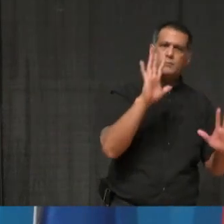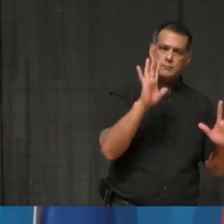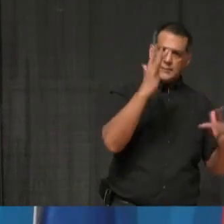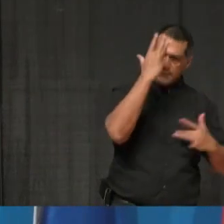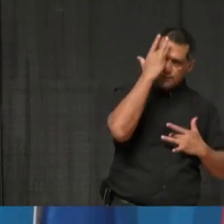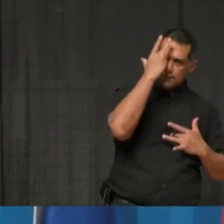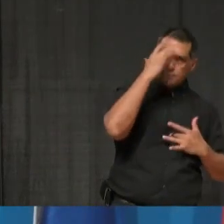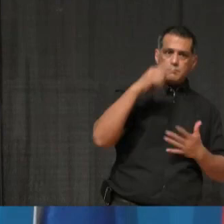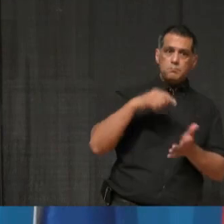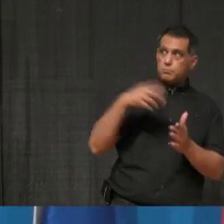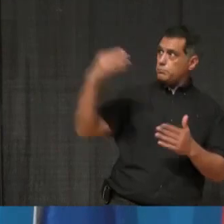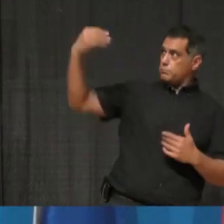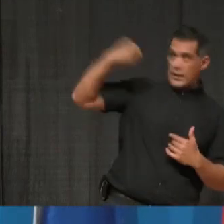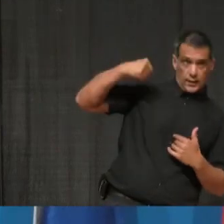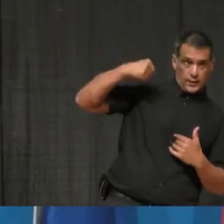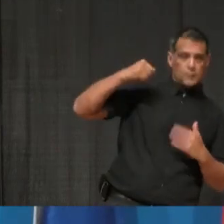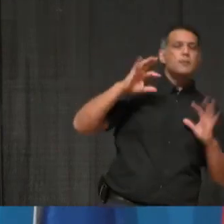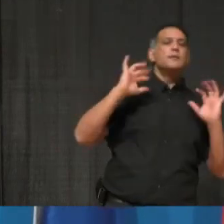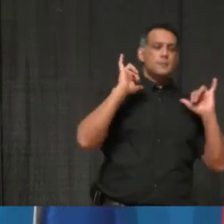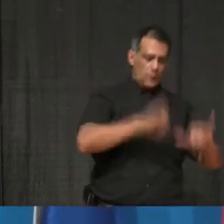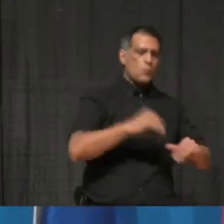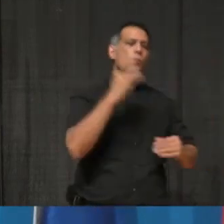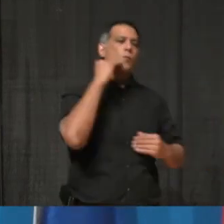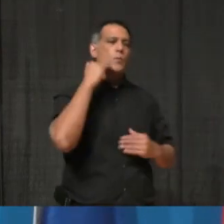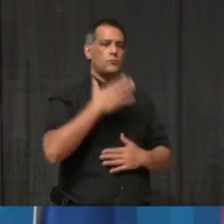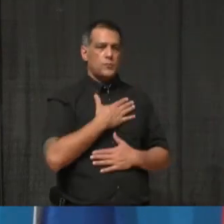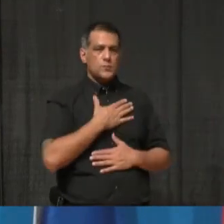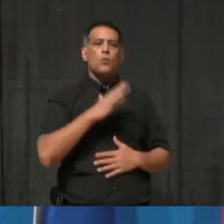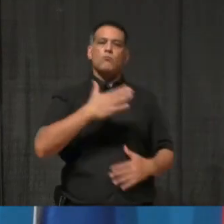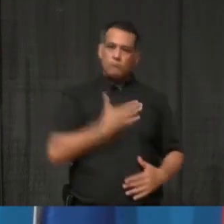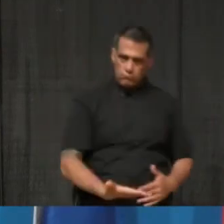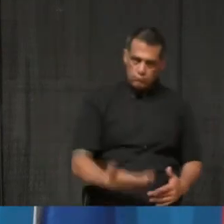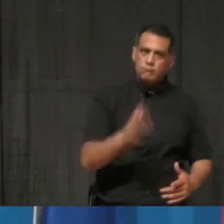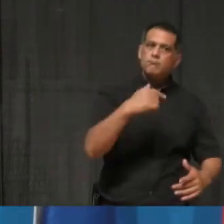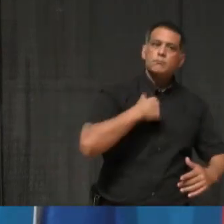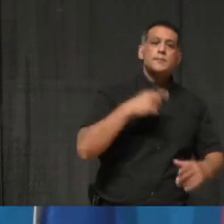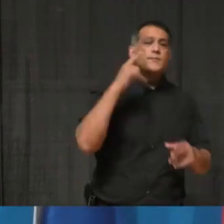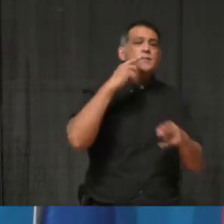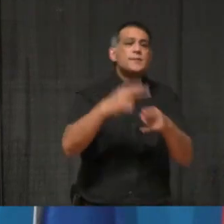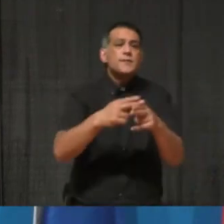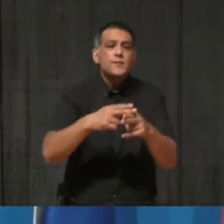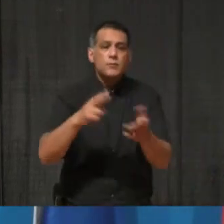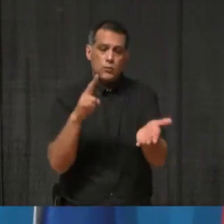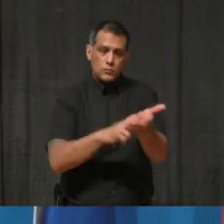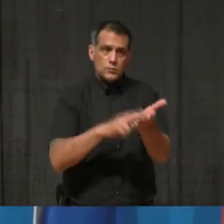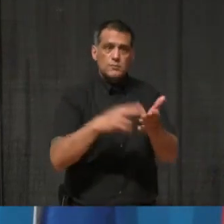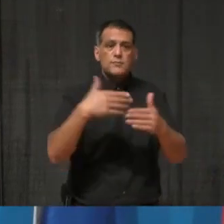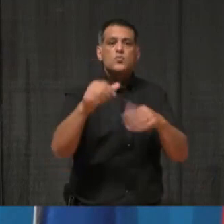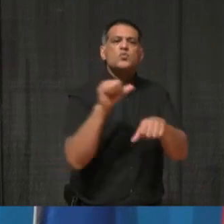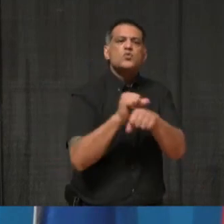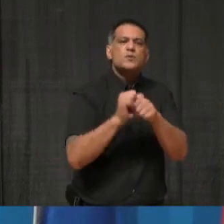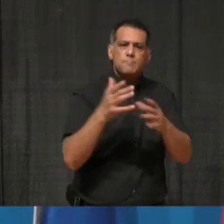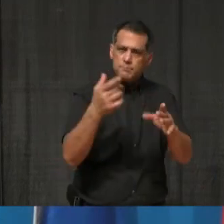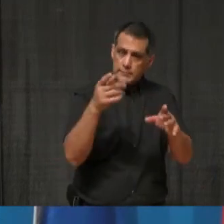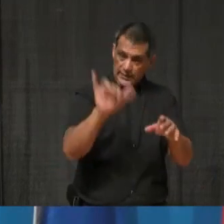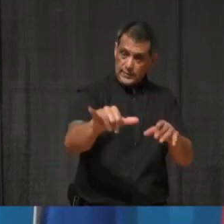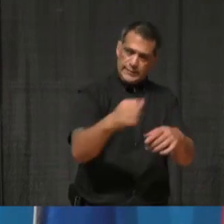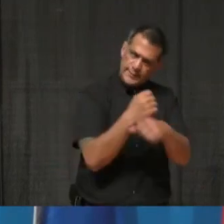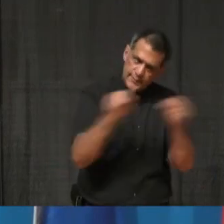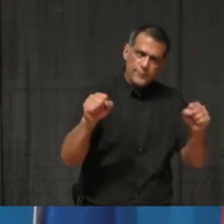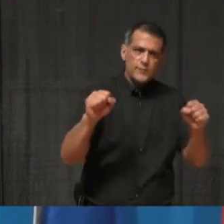temporary, contract, and agency workers keeps them safe and stops spread in multiple workplaces if they are unwell.